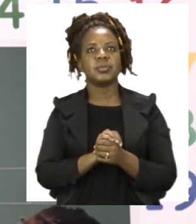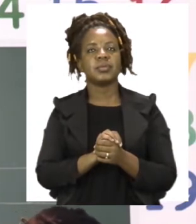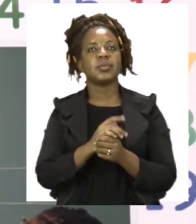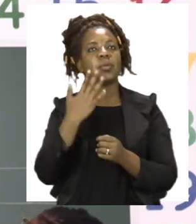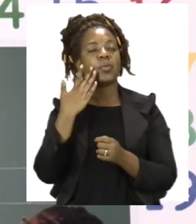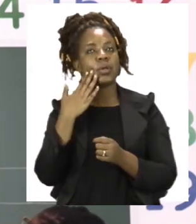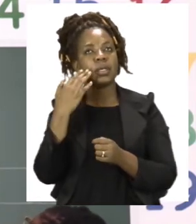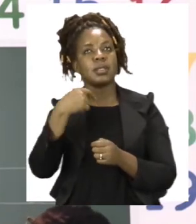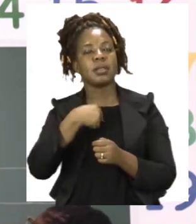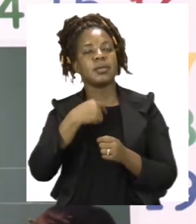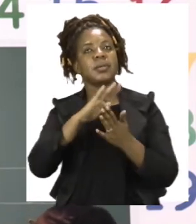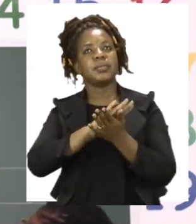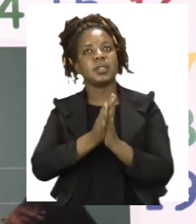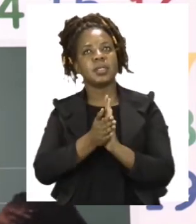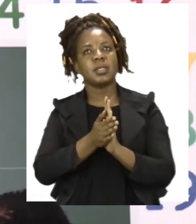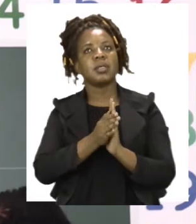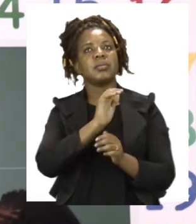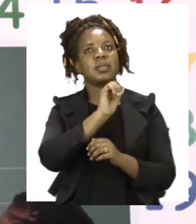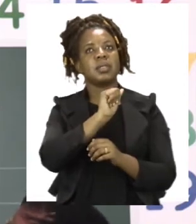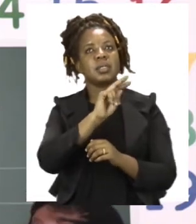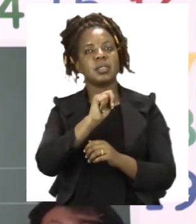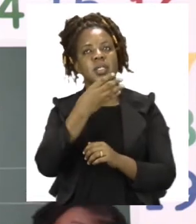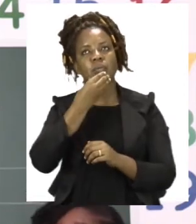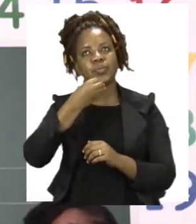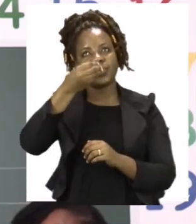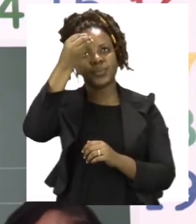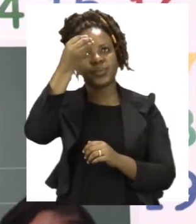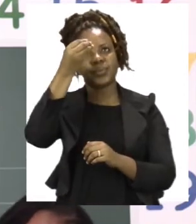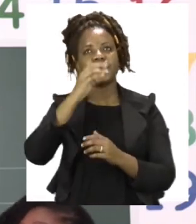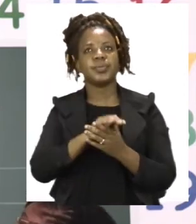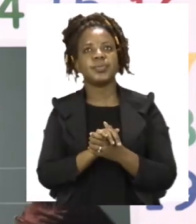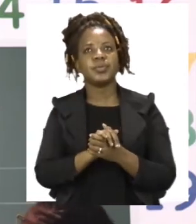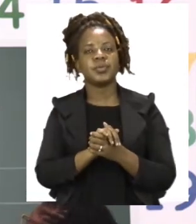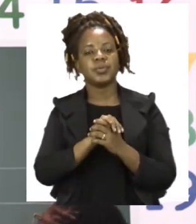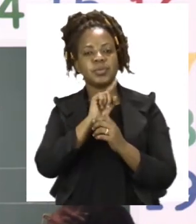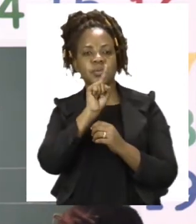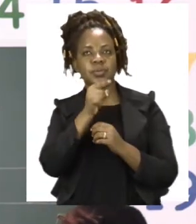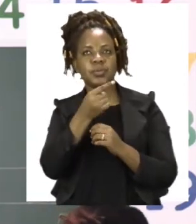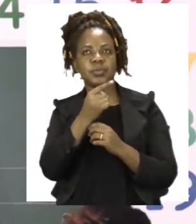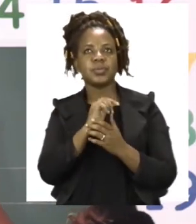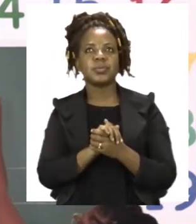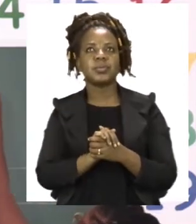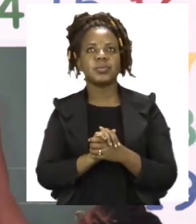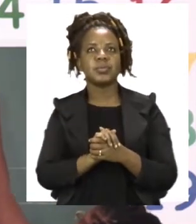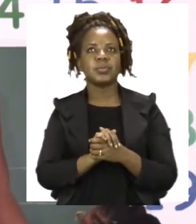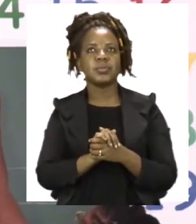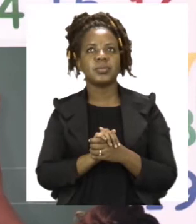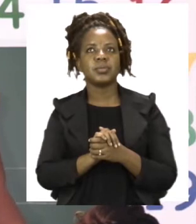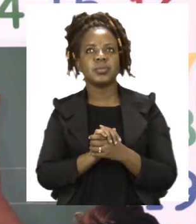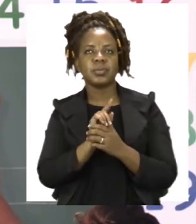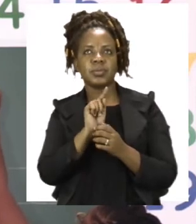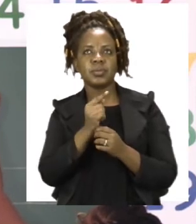When I become an adult, then we are going to put a comma. Remember, a comma